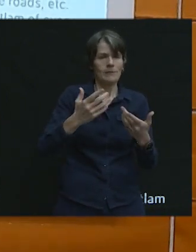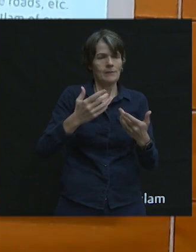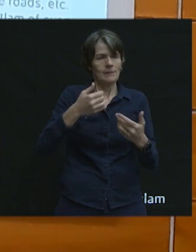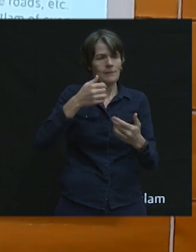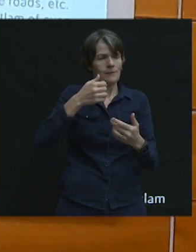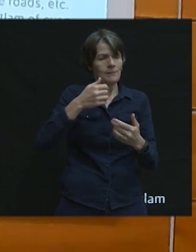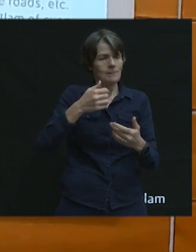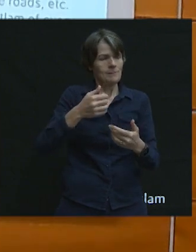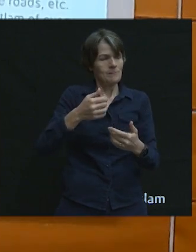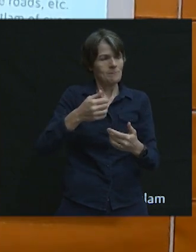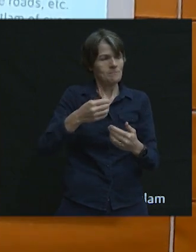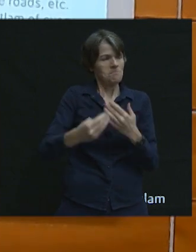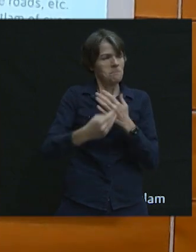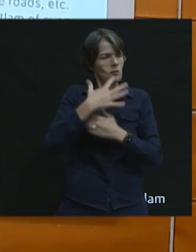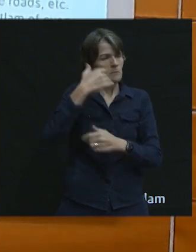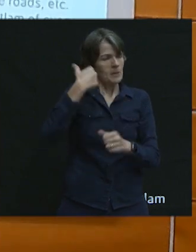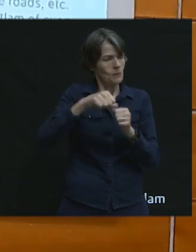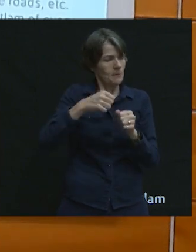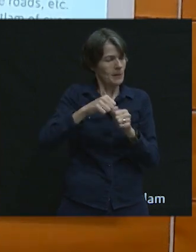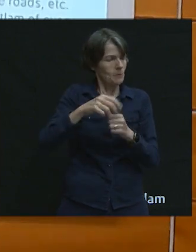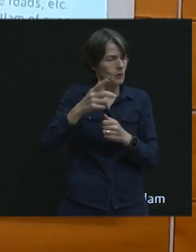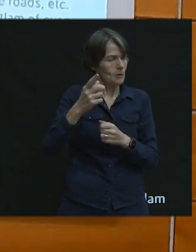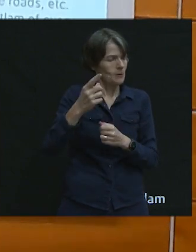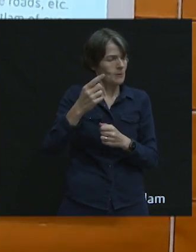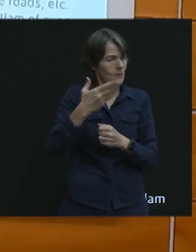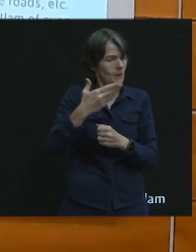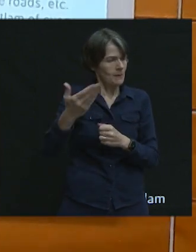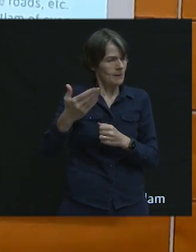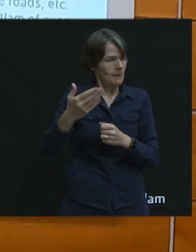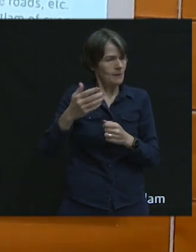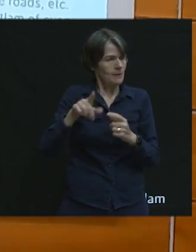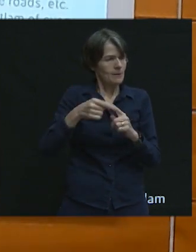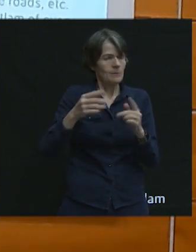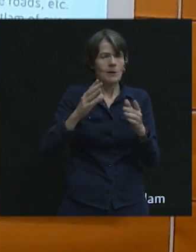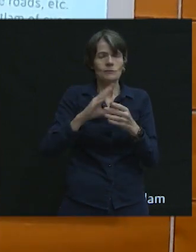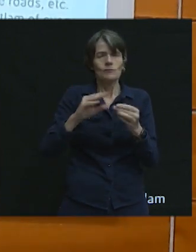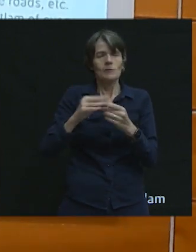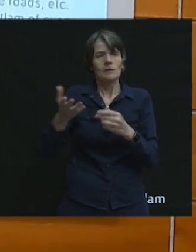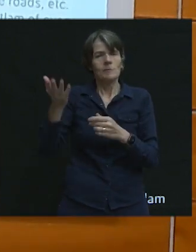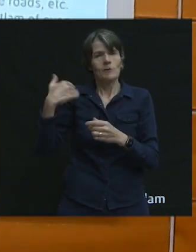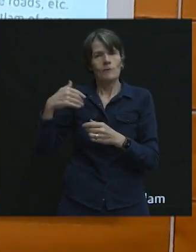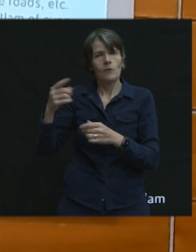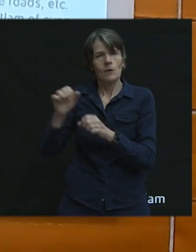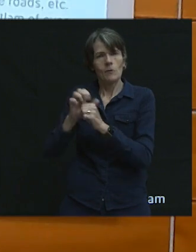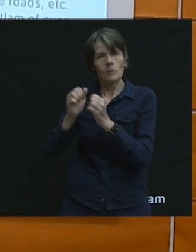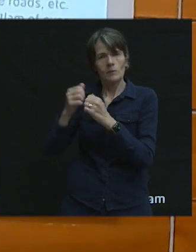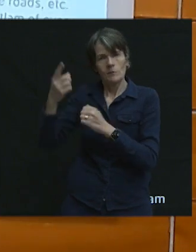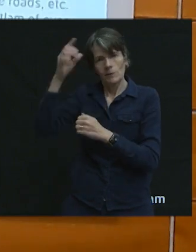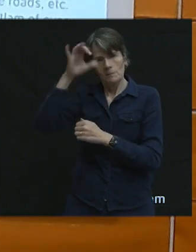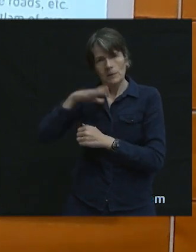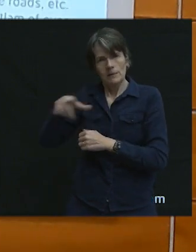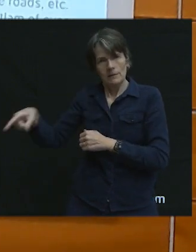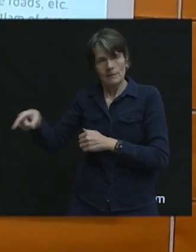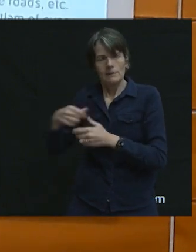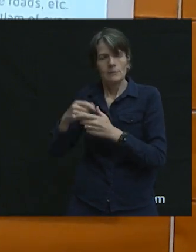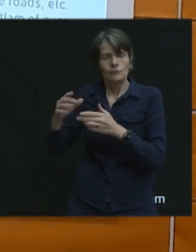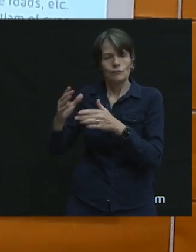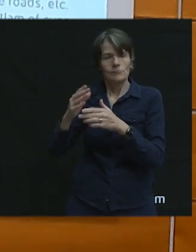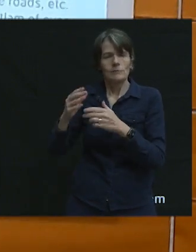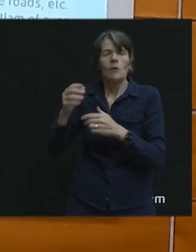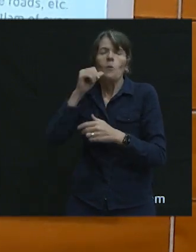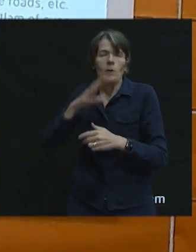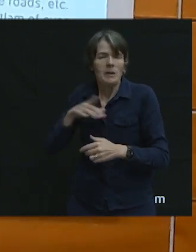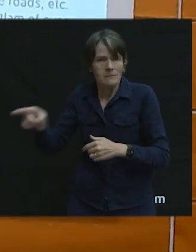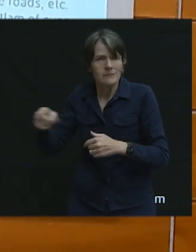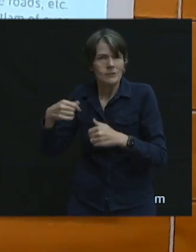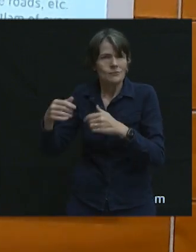me of a story that was shared with me by Tamika Butler, who I used to work with. And she shared this story about, she was